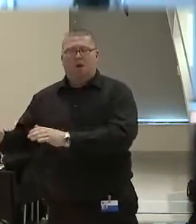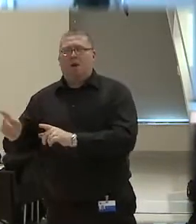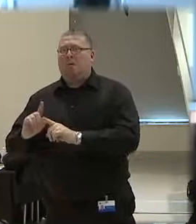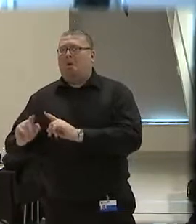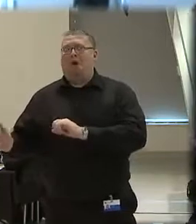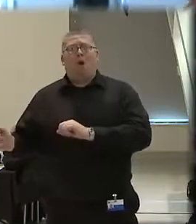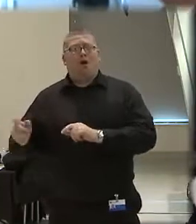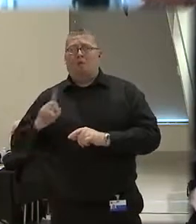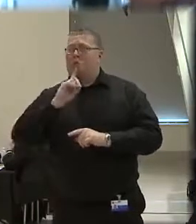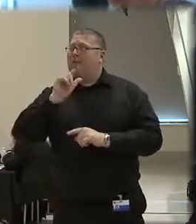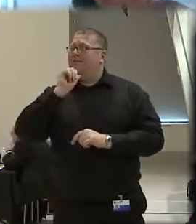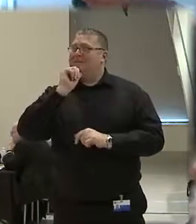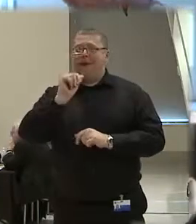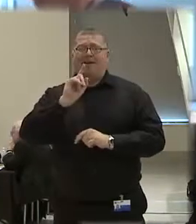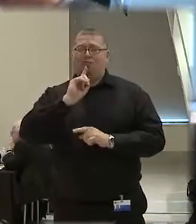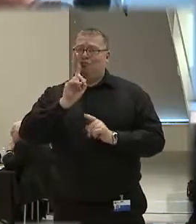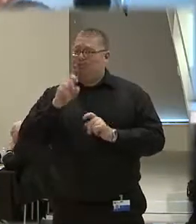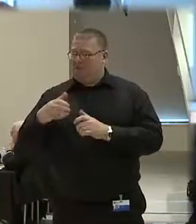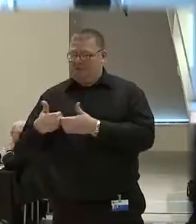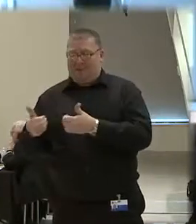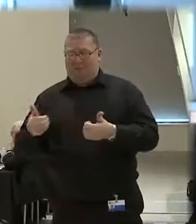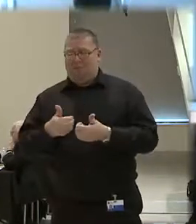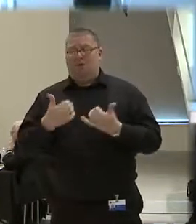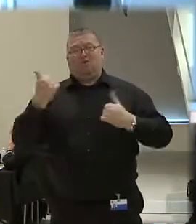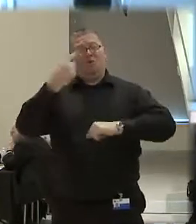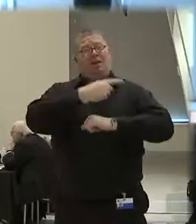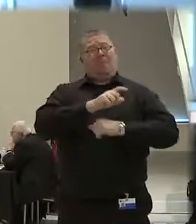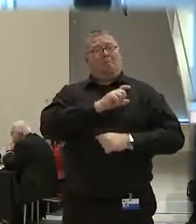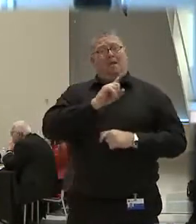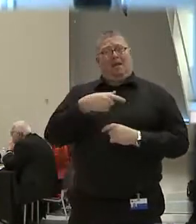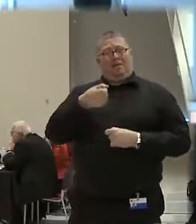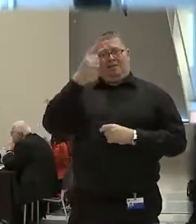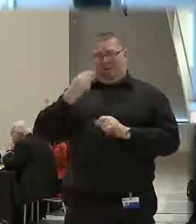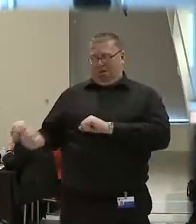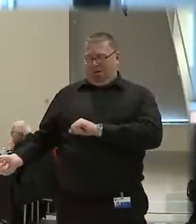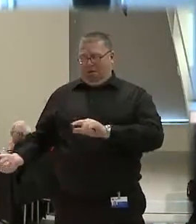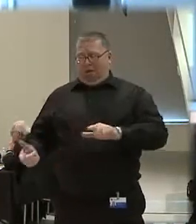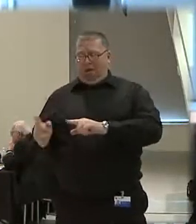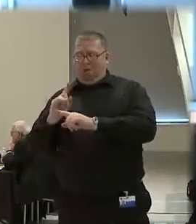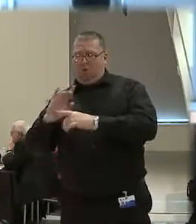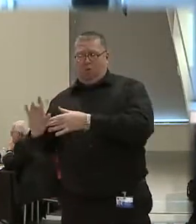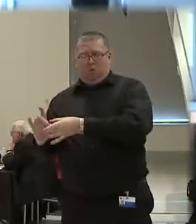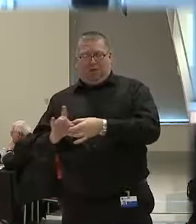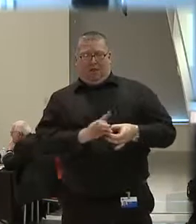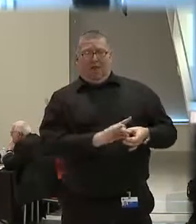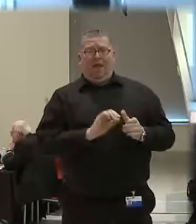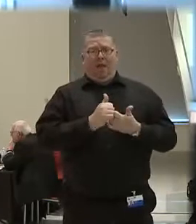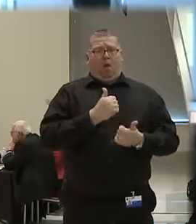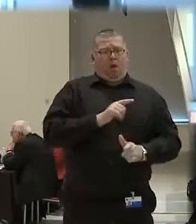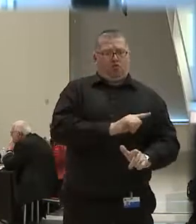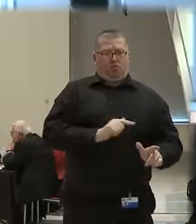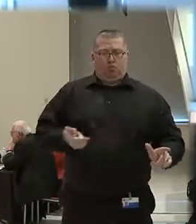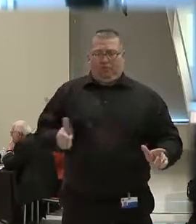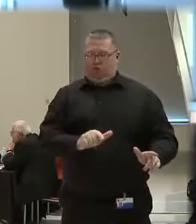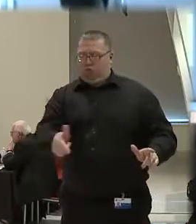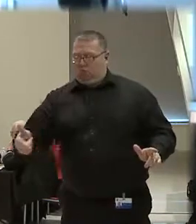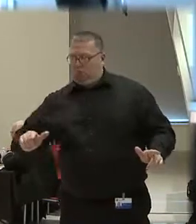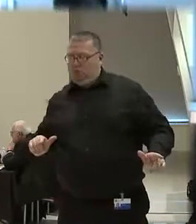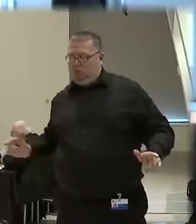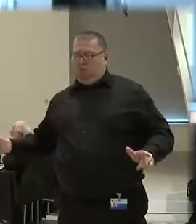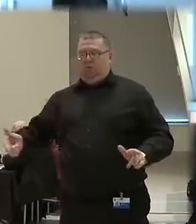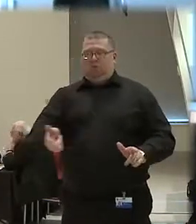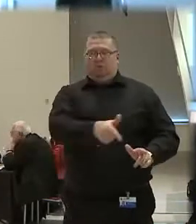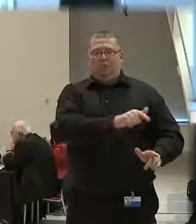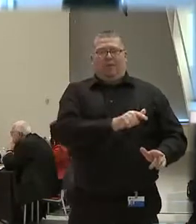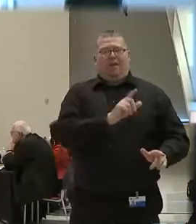components. You need, today's police officer needs to be able to switch from one to the other. And so that's what we taught.